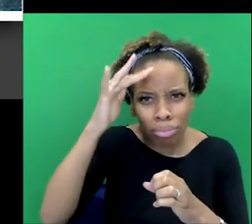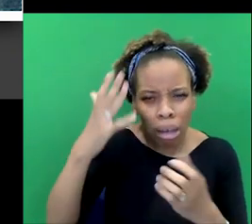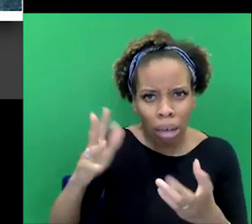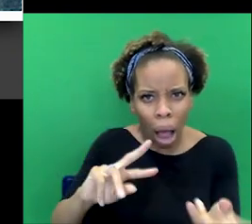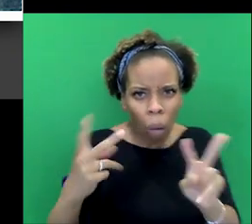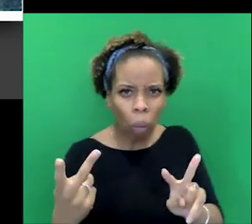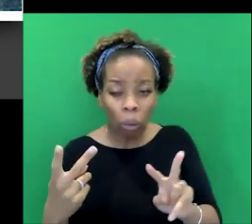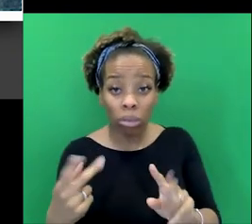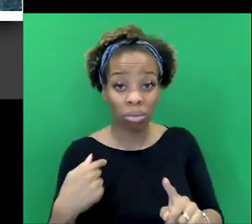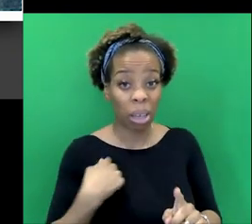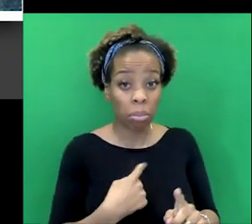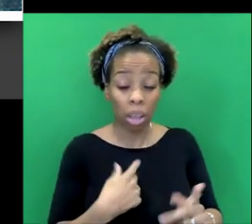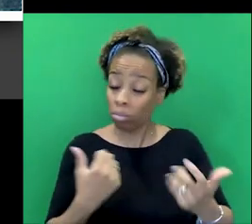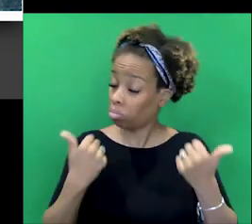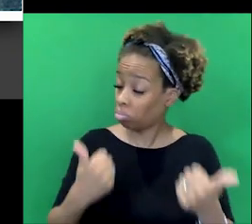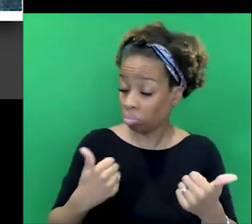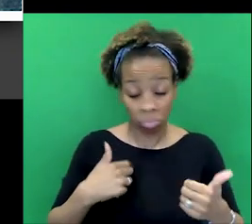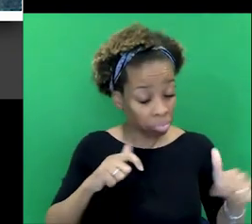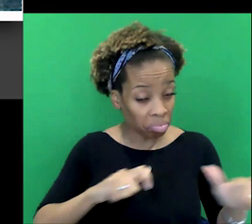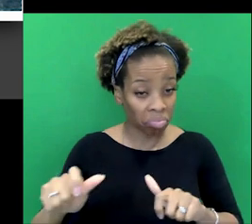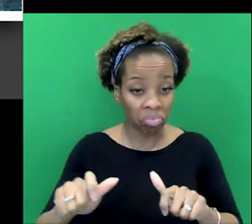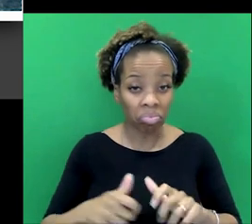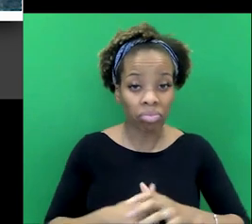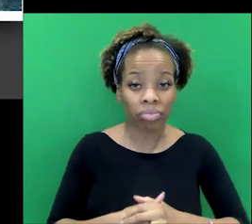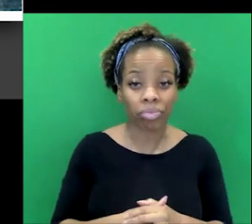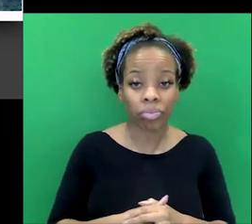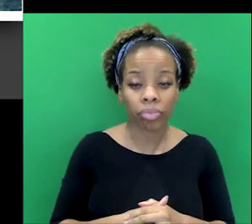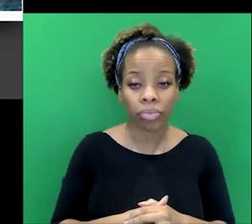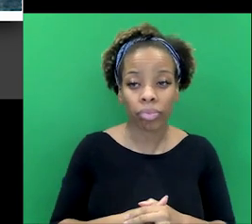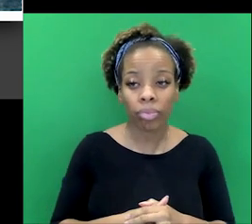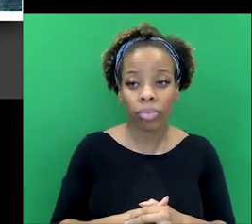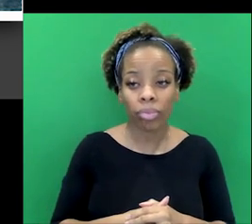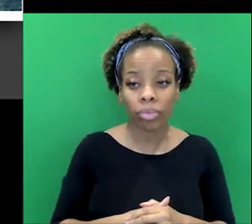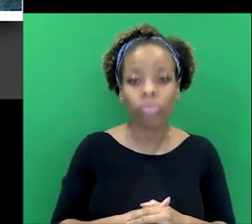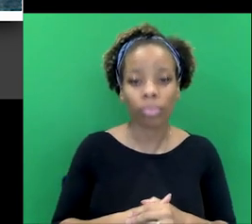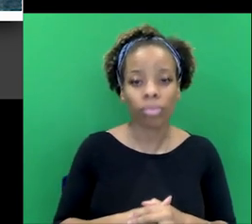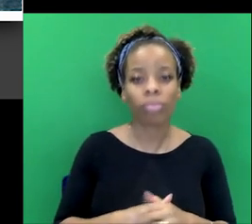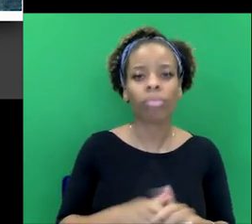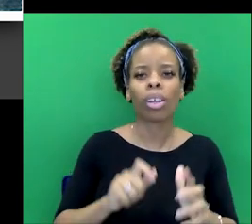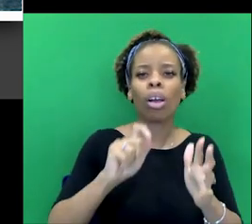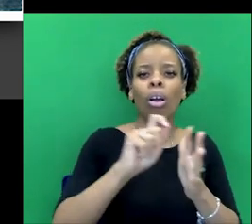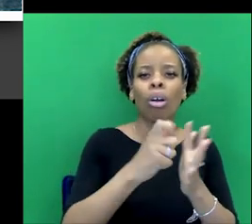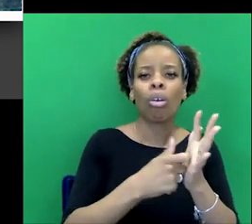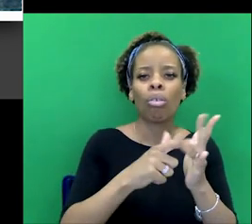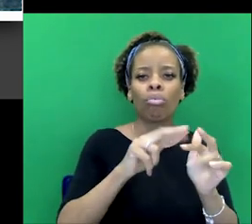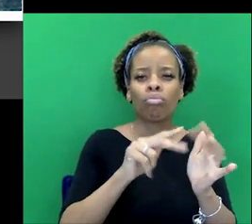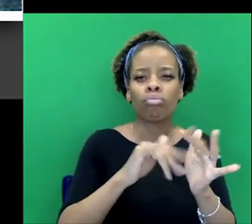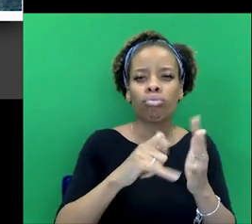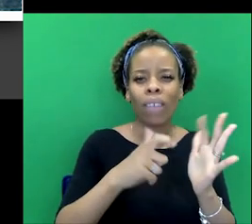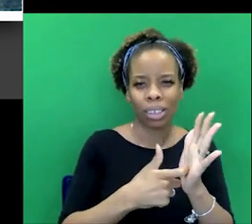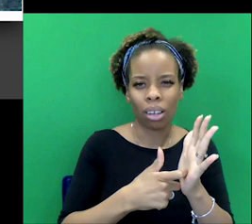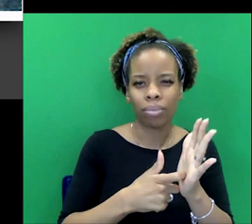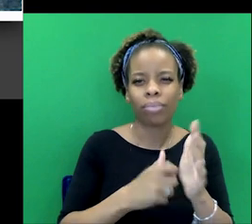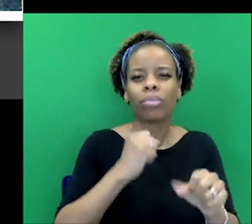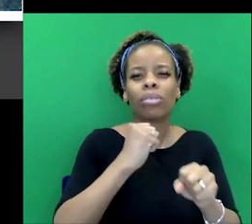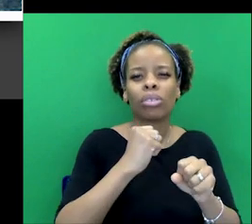Uh, he is quite committed. Professor Challenger met the fairies, didn't he? And he went to Atlantis and did the, went to these